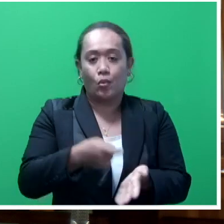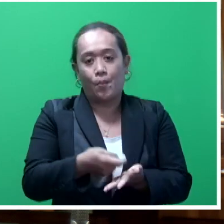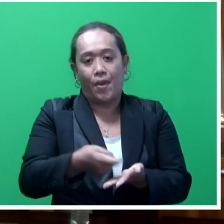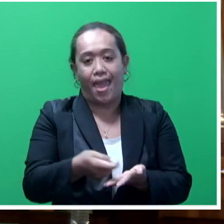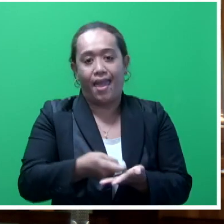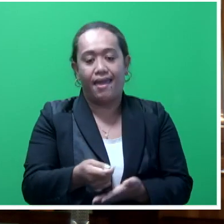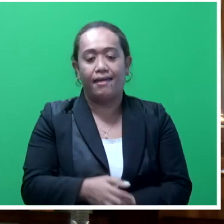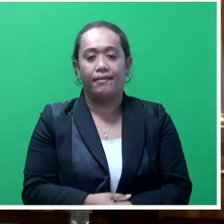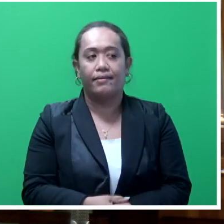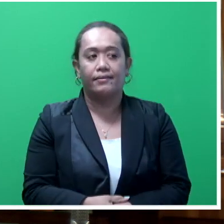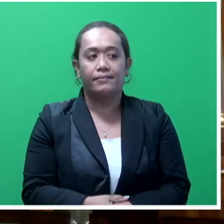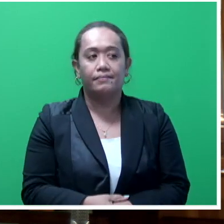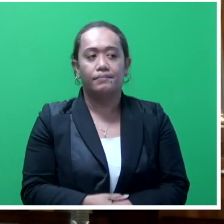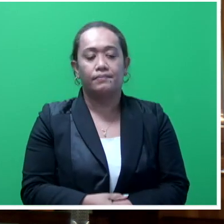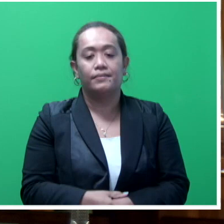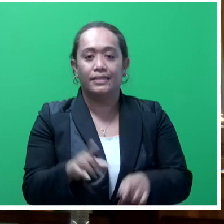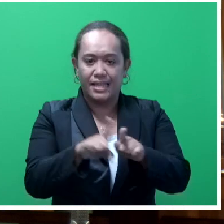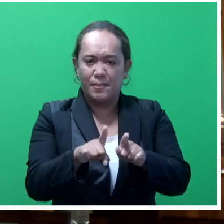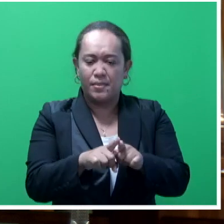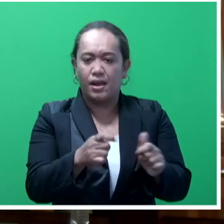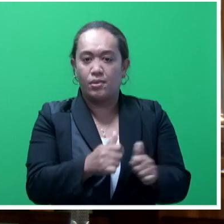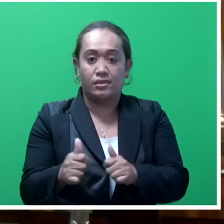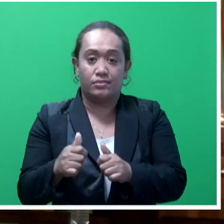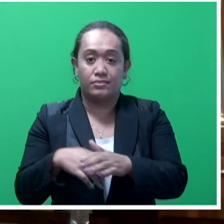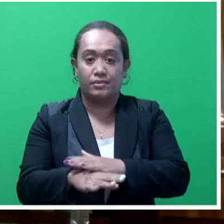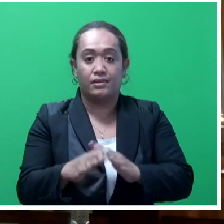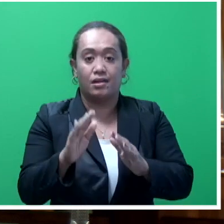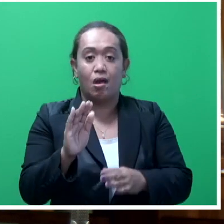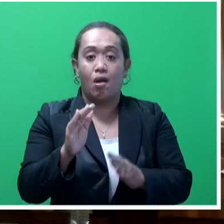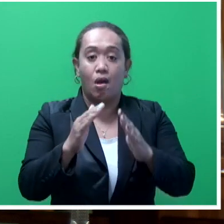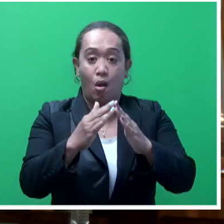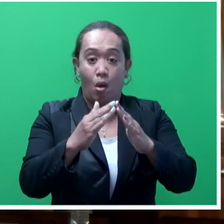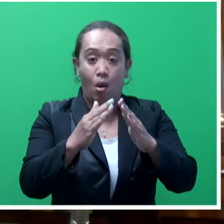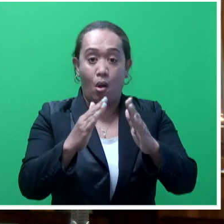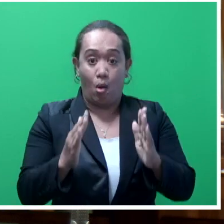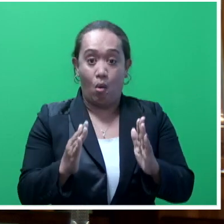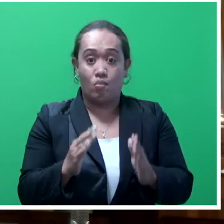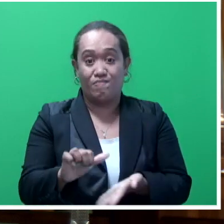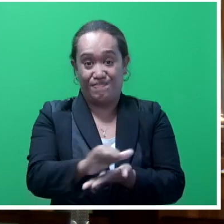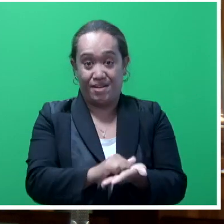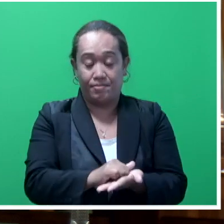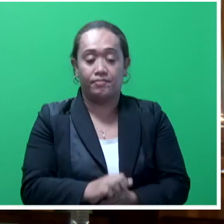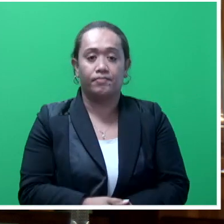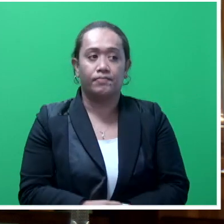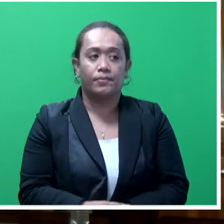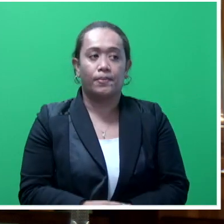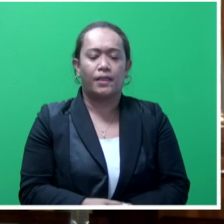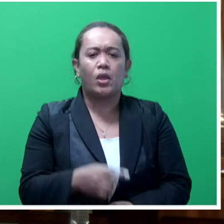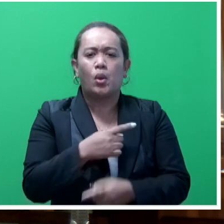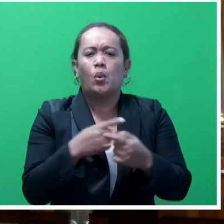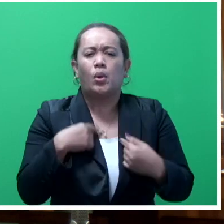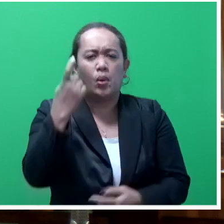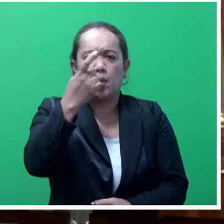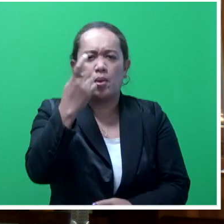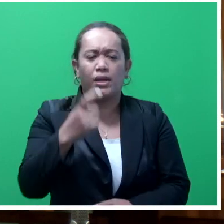the arrangement in respect of homes was going to end in March of this year. We were specifically concerned about those people who had